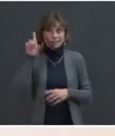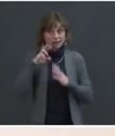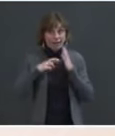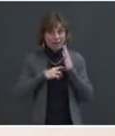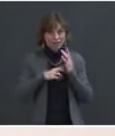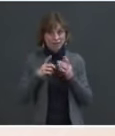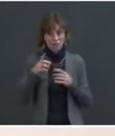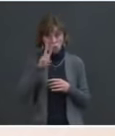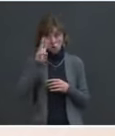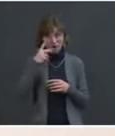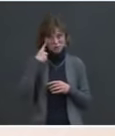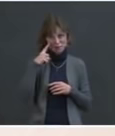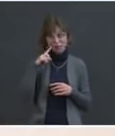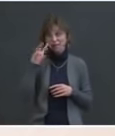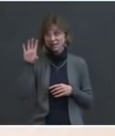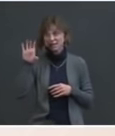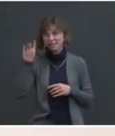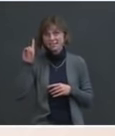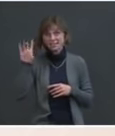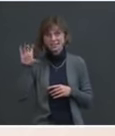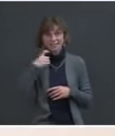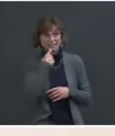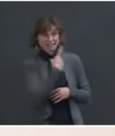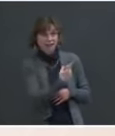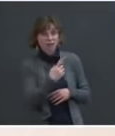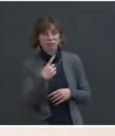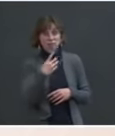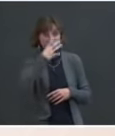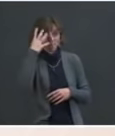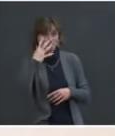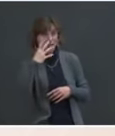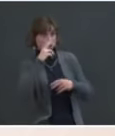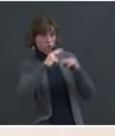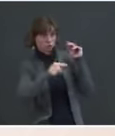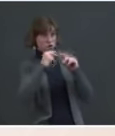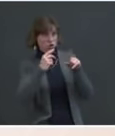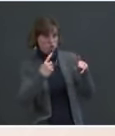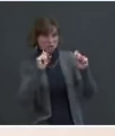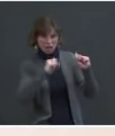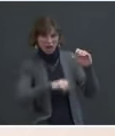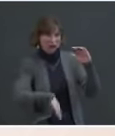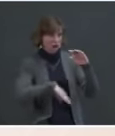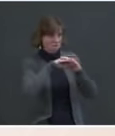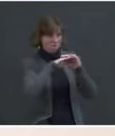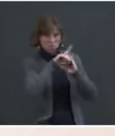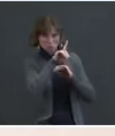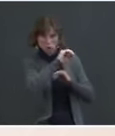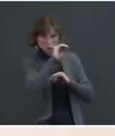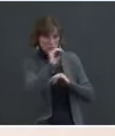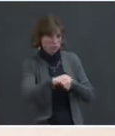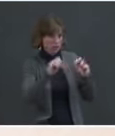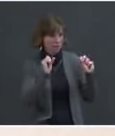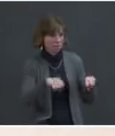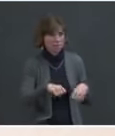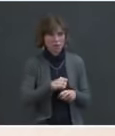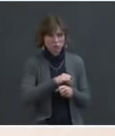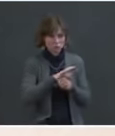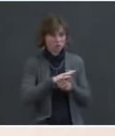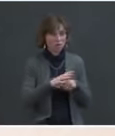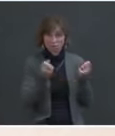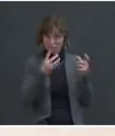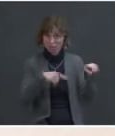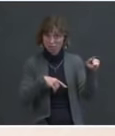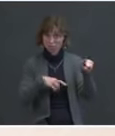migrant shelter facilities that they can be at full capacity if they are careful about COVID? Many of them do.